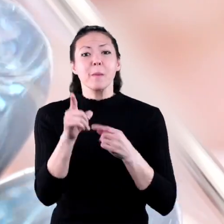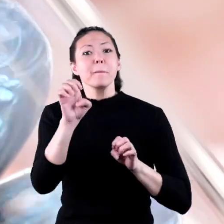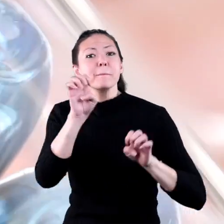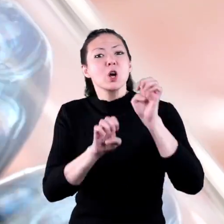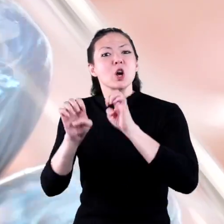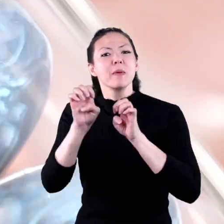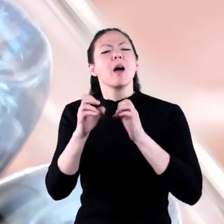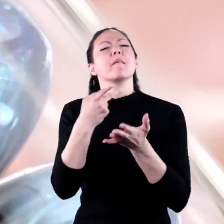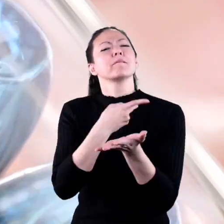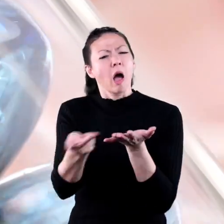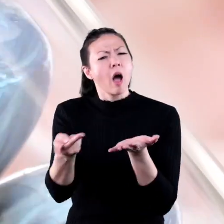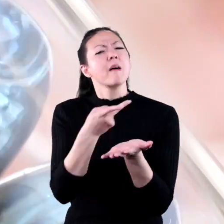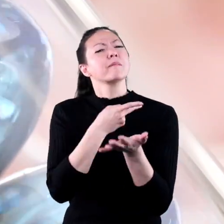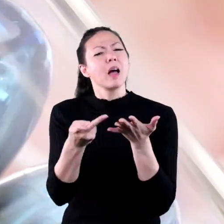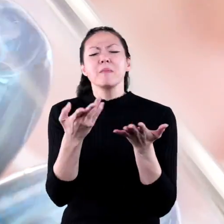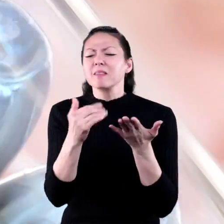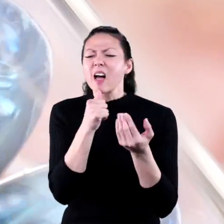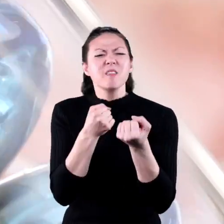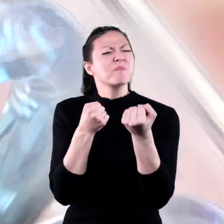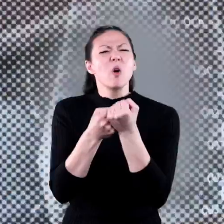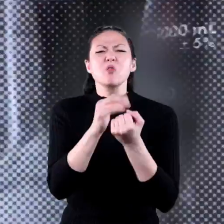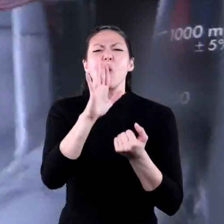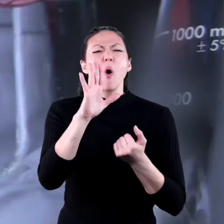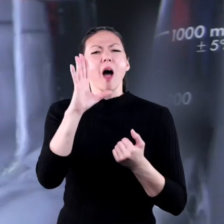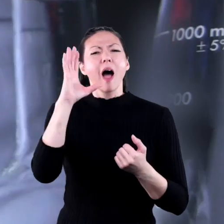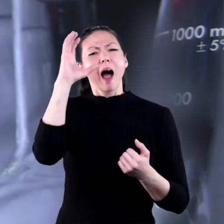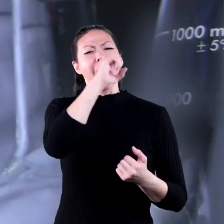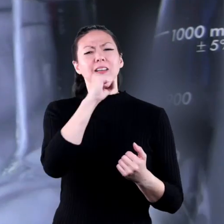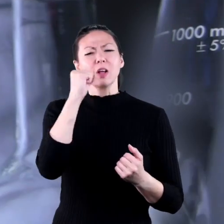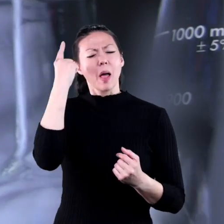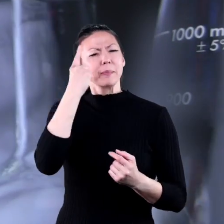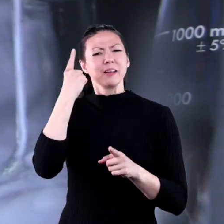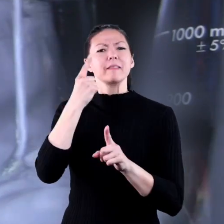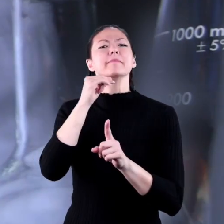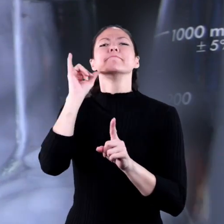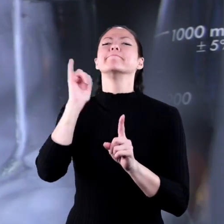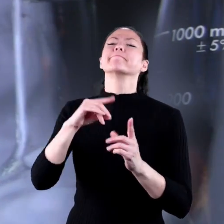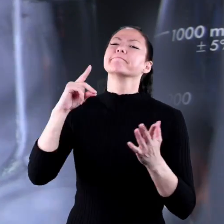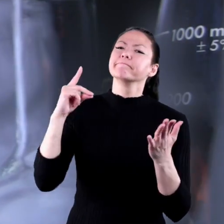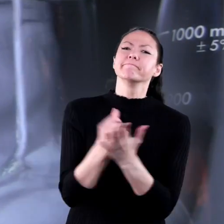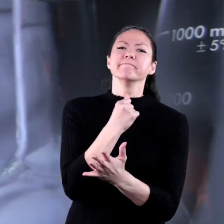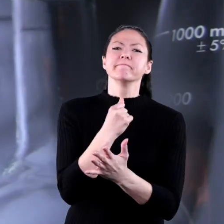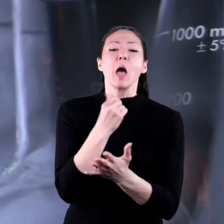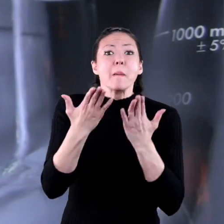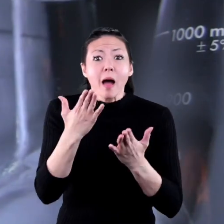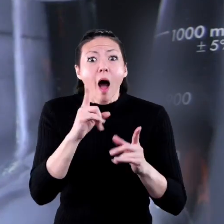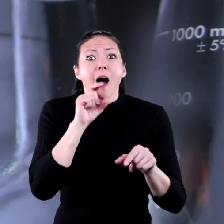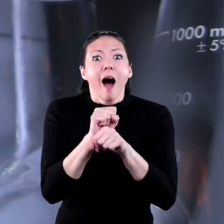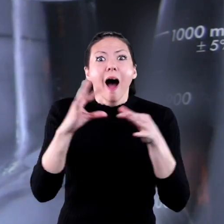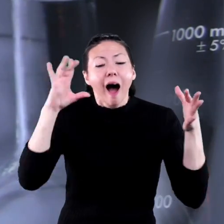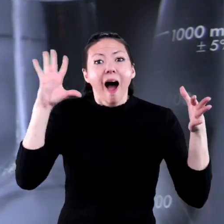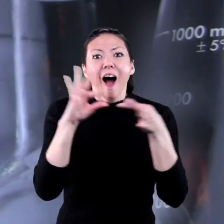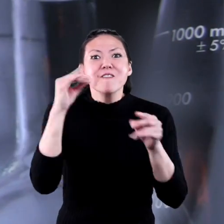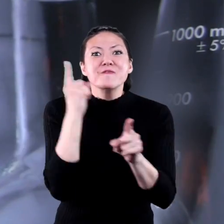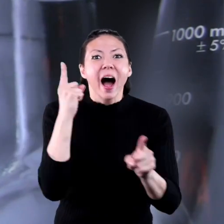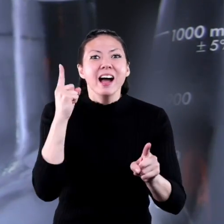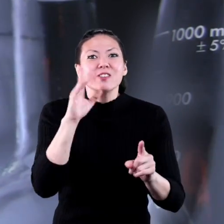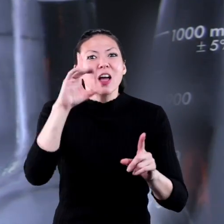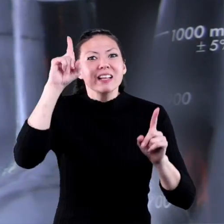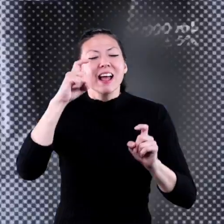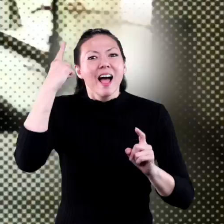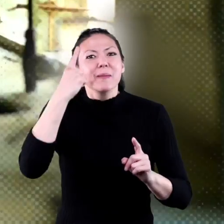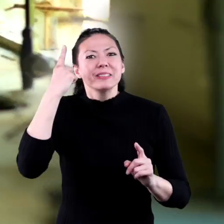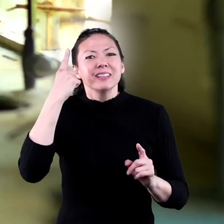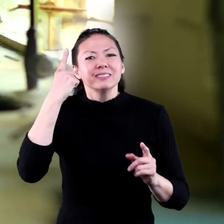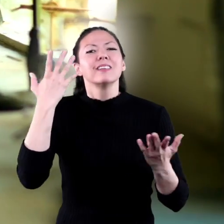fail and may not support your guess or your hypothesis, or maybe it will. As you test your